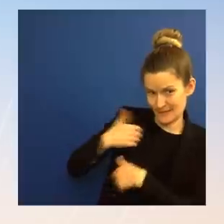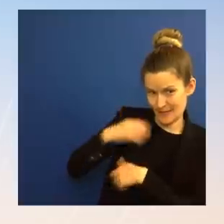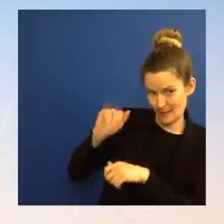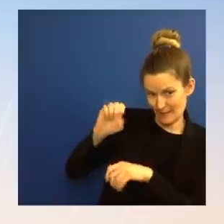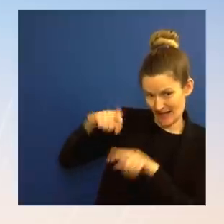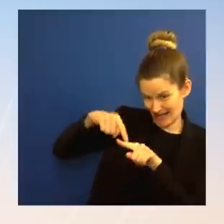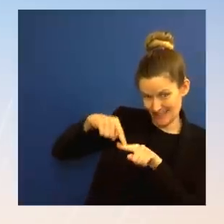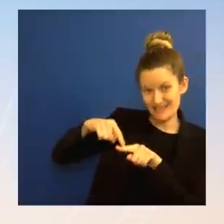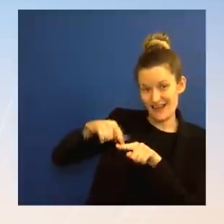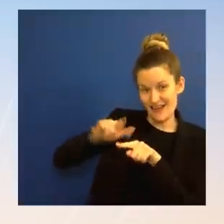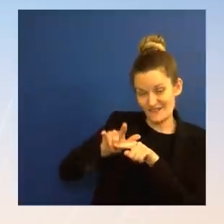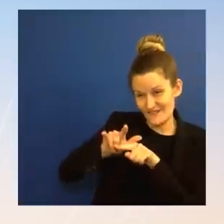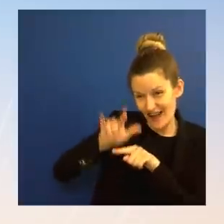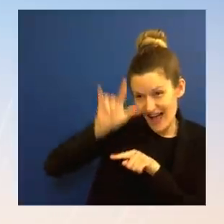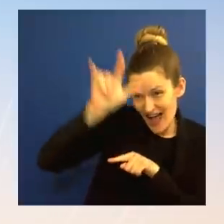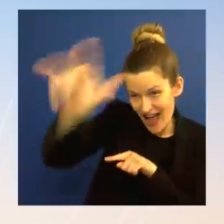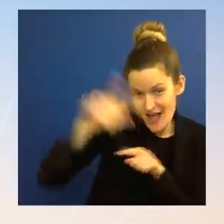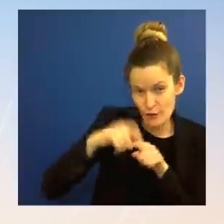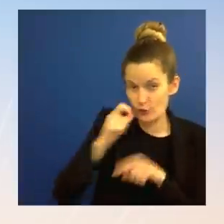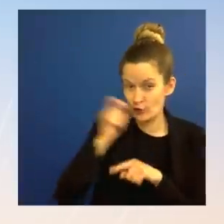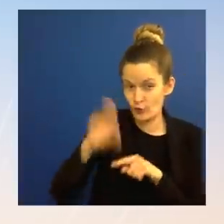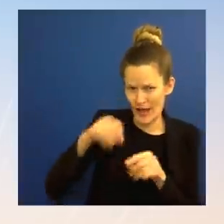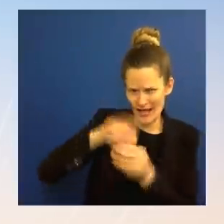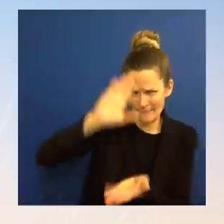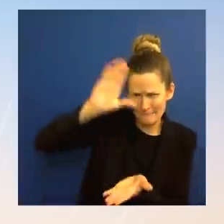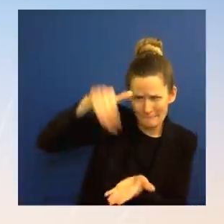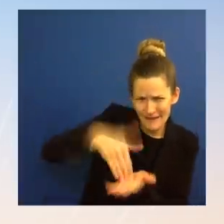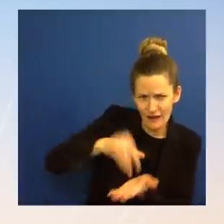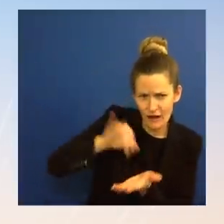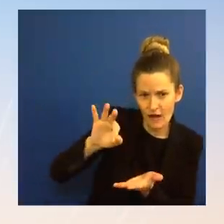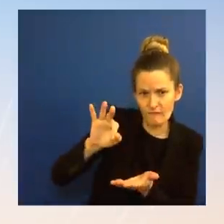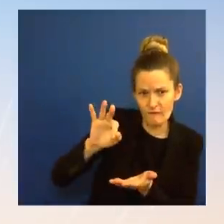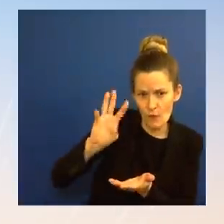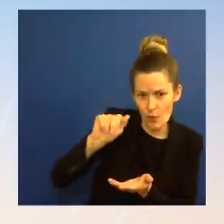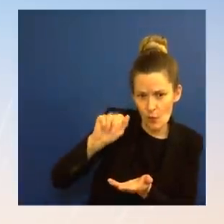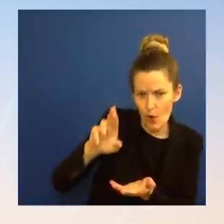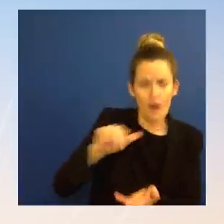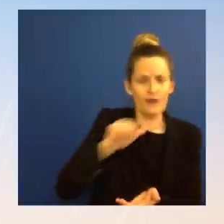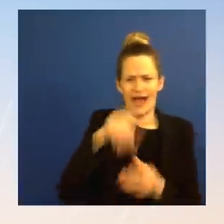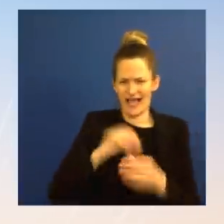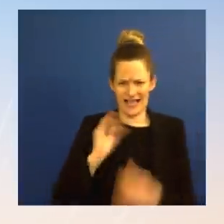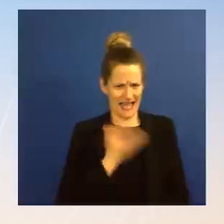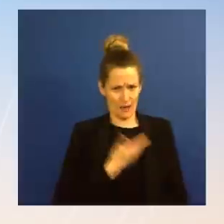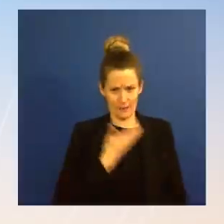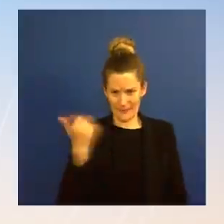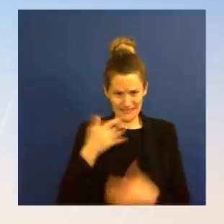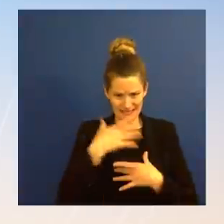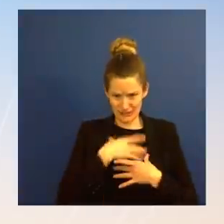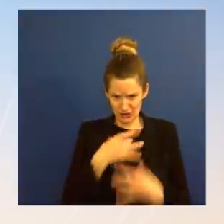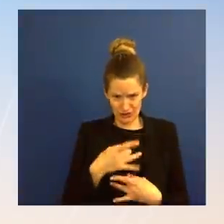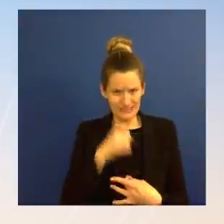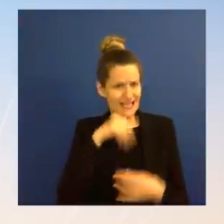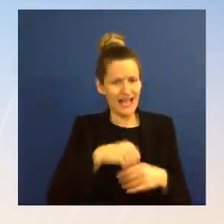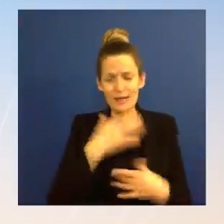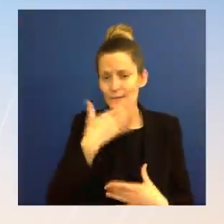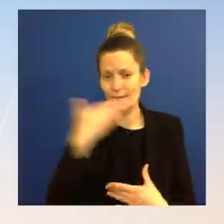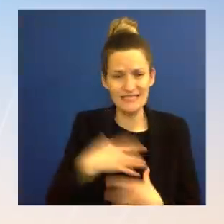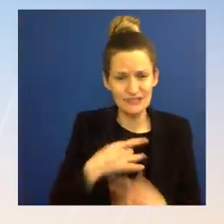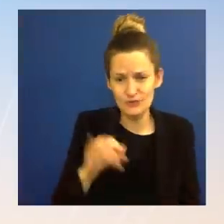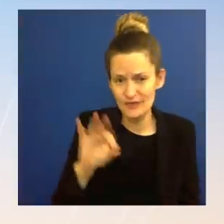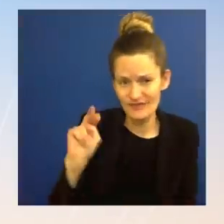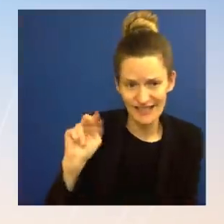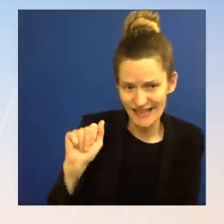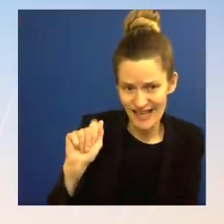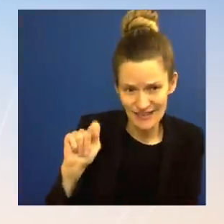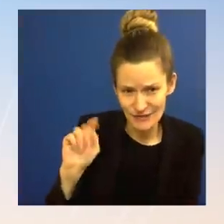are logistical and operational challenges to consider and discuss. It isn't that easy to move military planes